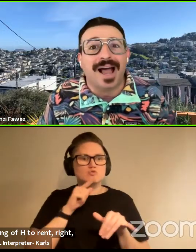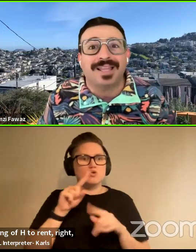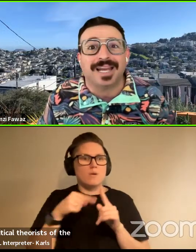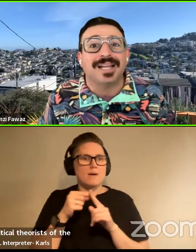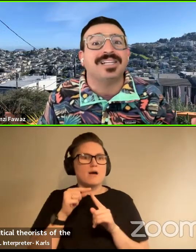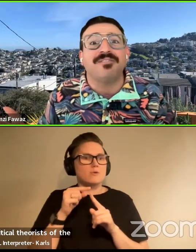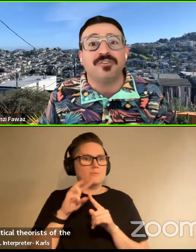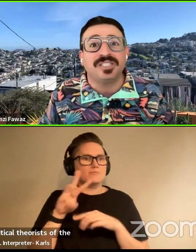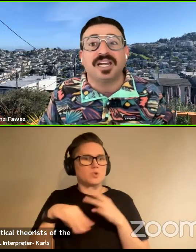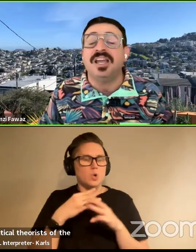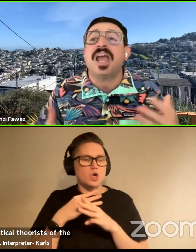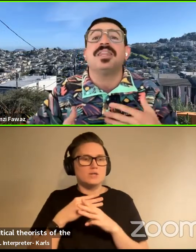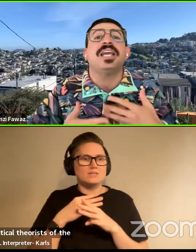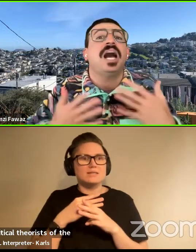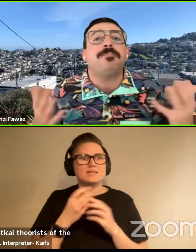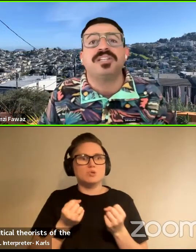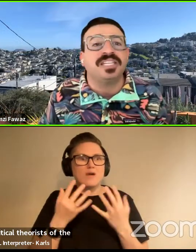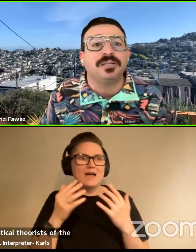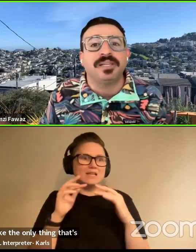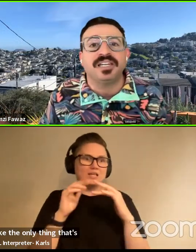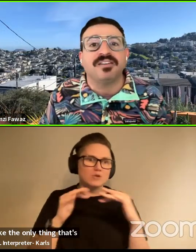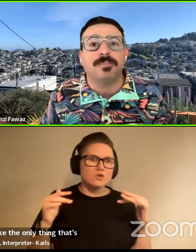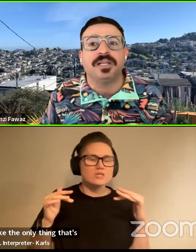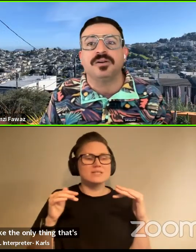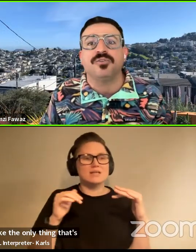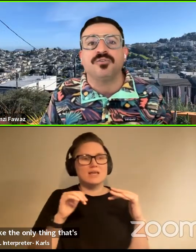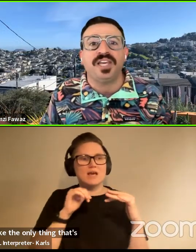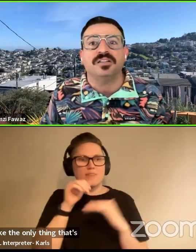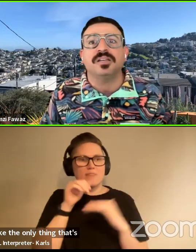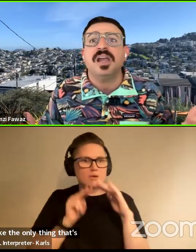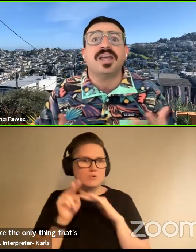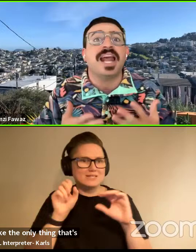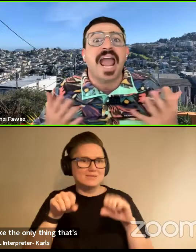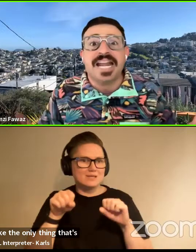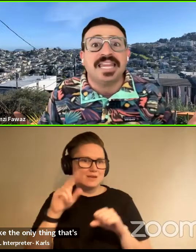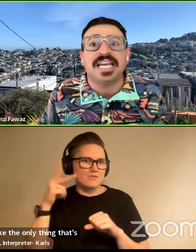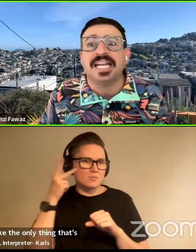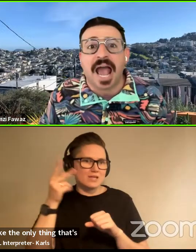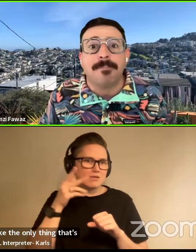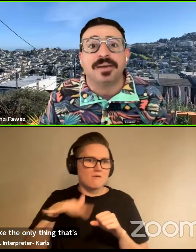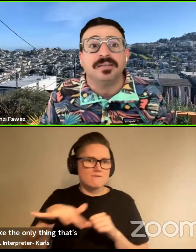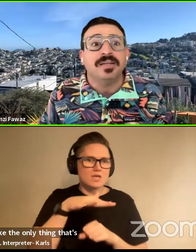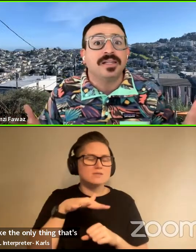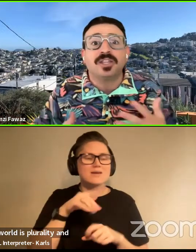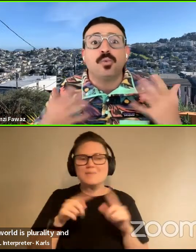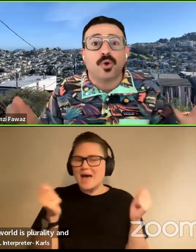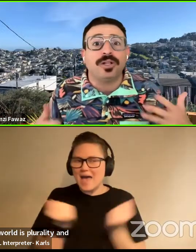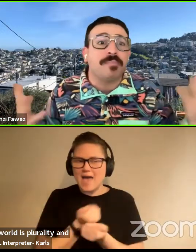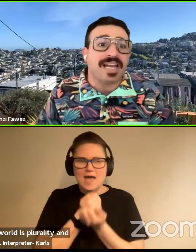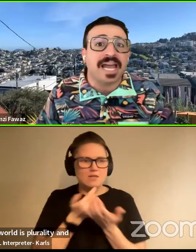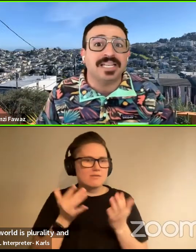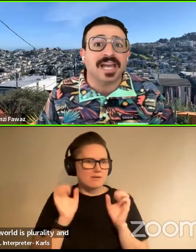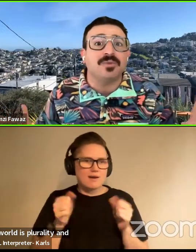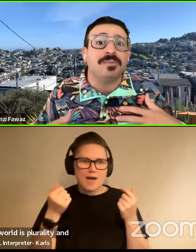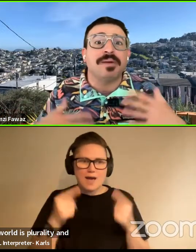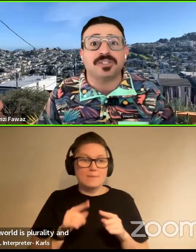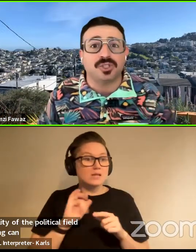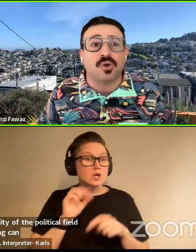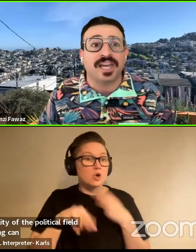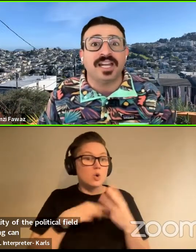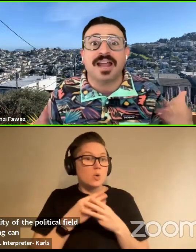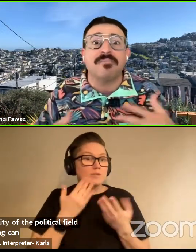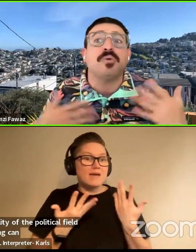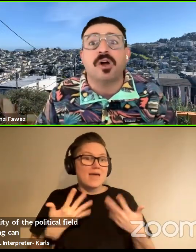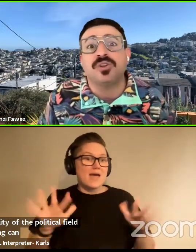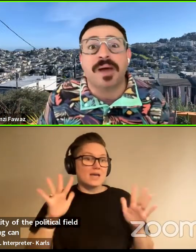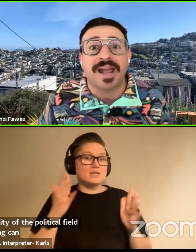is plurality and diversity and the unpredictability of the political field, that anything can happen. Like the world might end and we